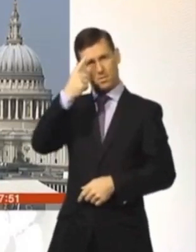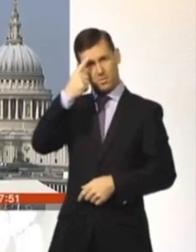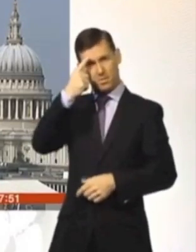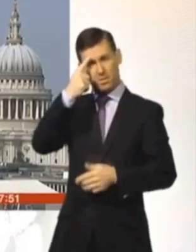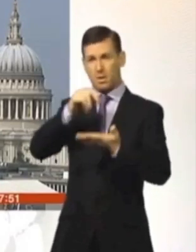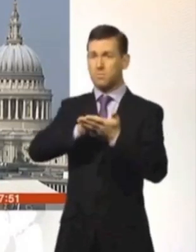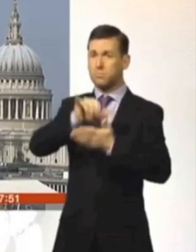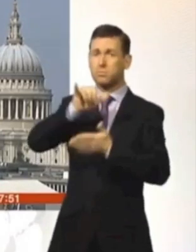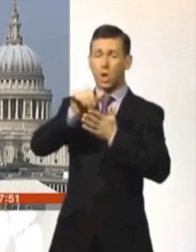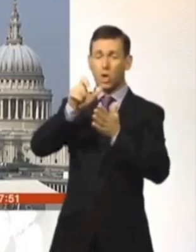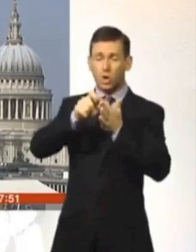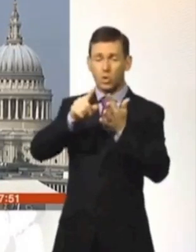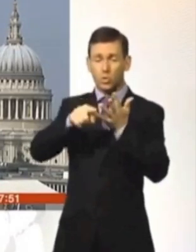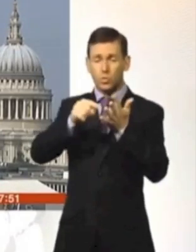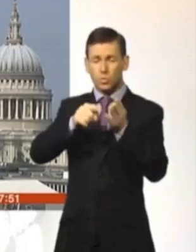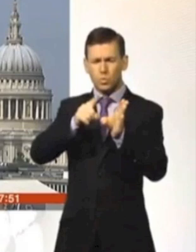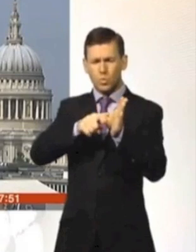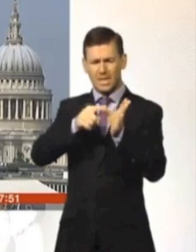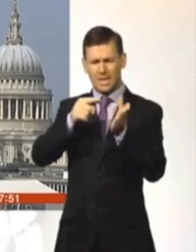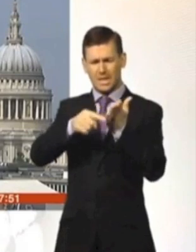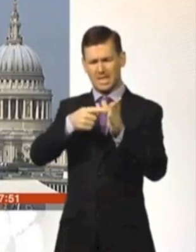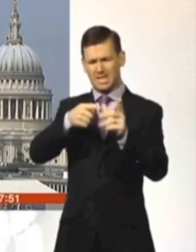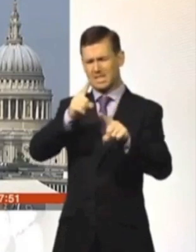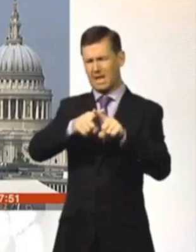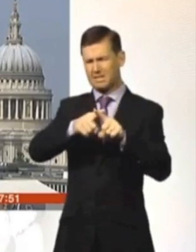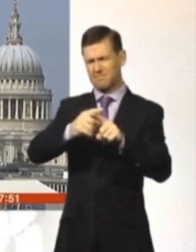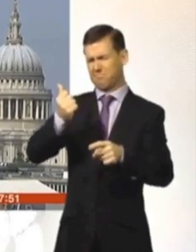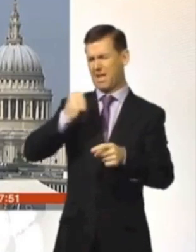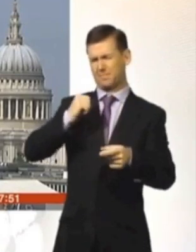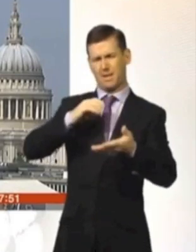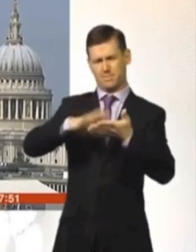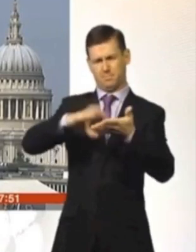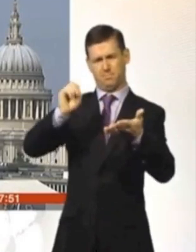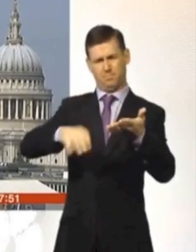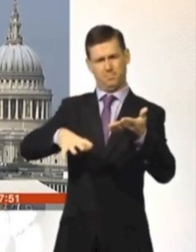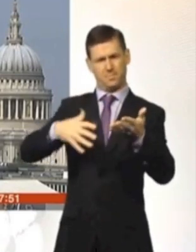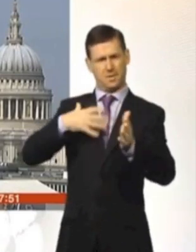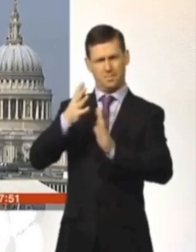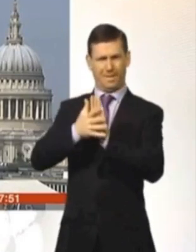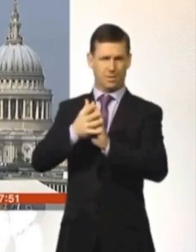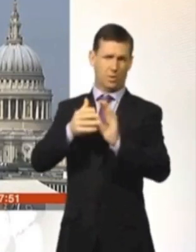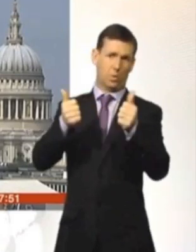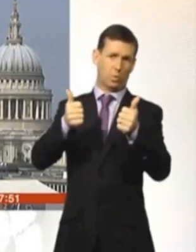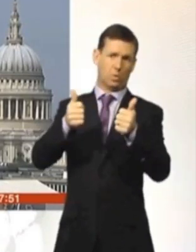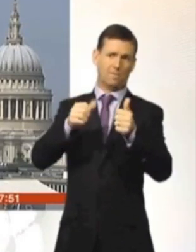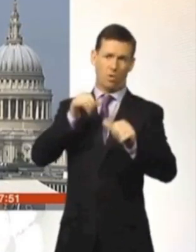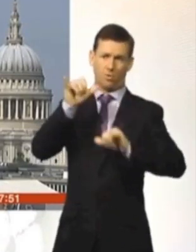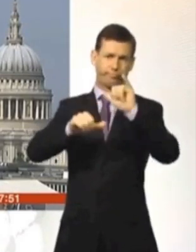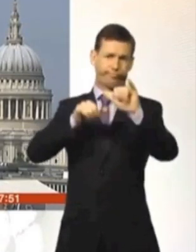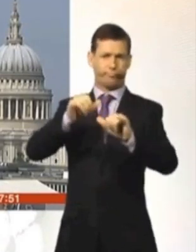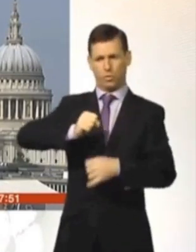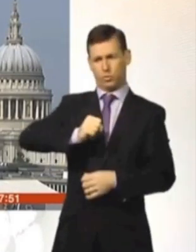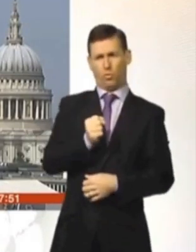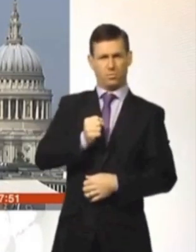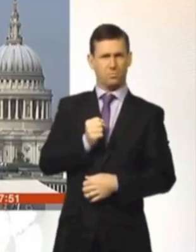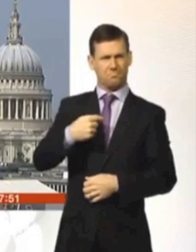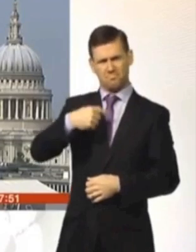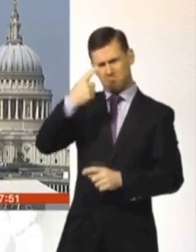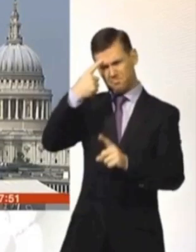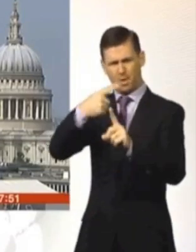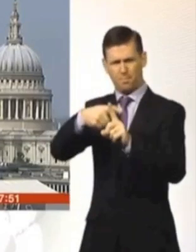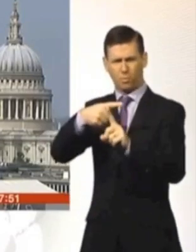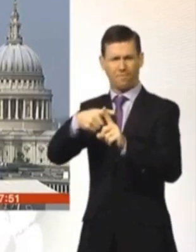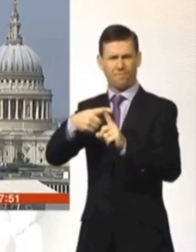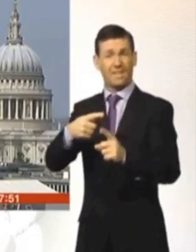duty because they recognise the huge impact that that tax has on their economy. So no, it's probably going to be a positive